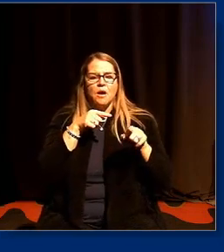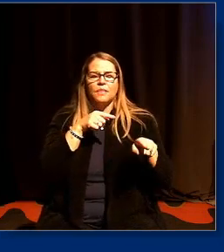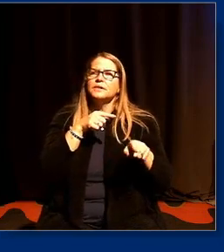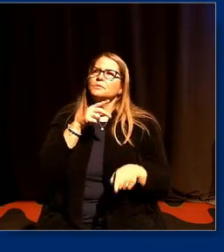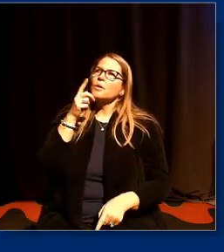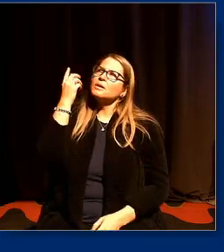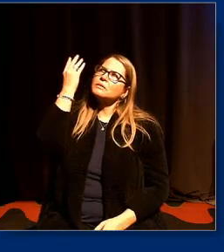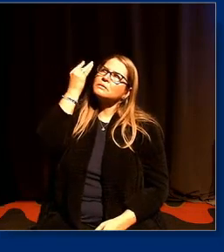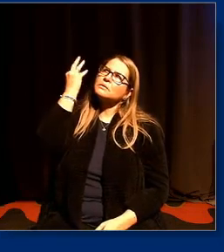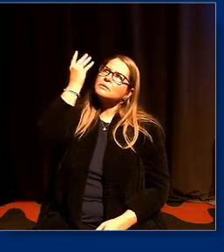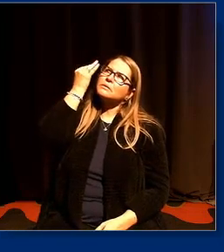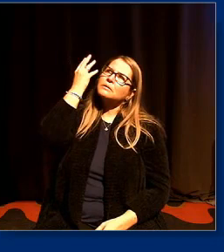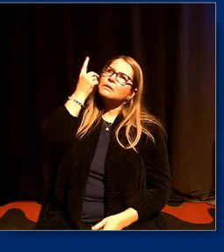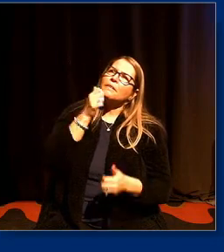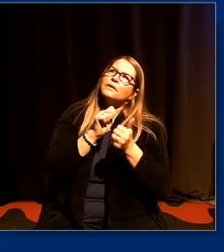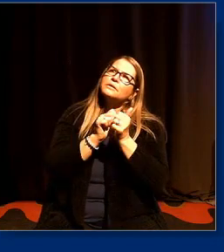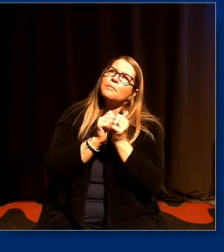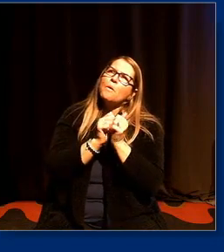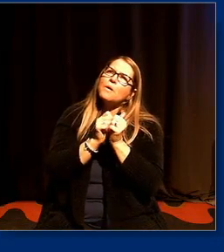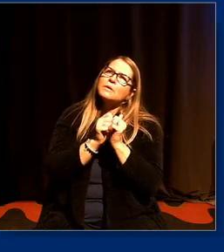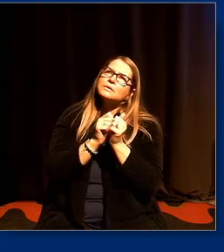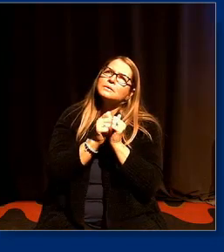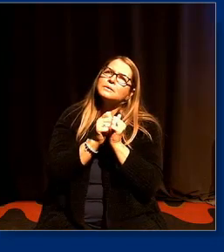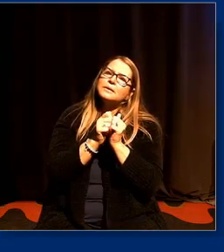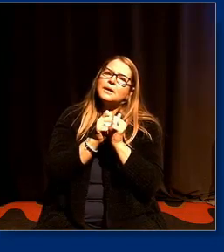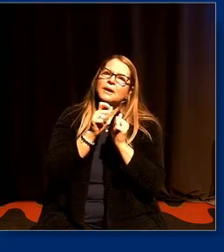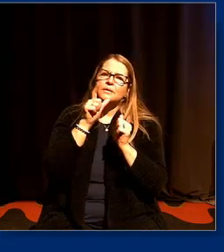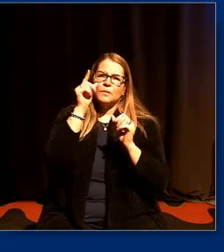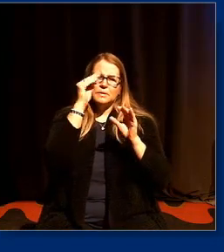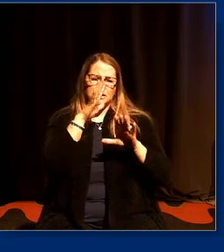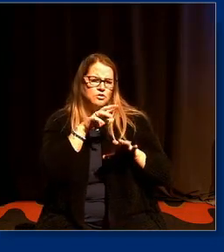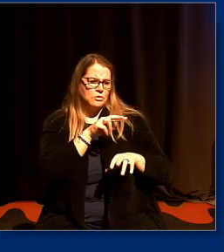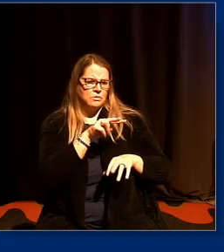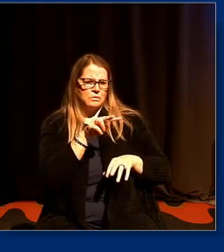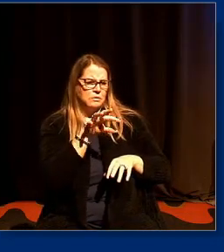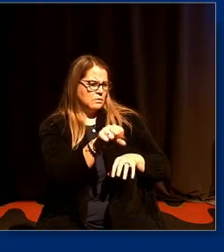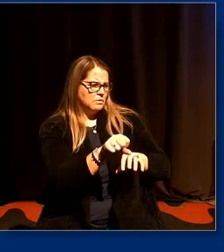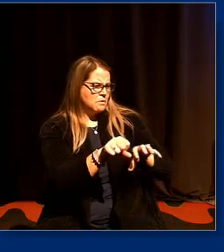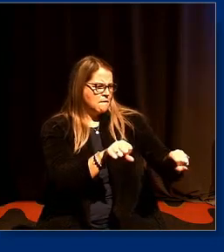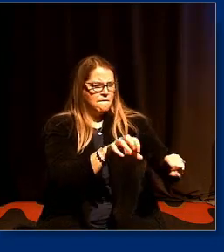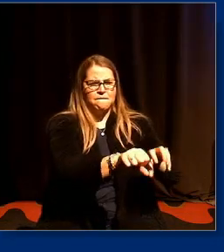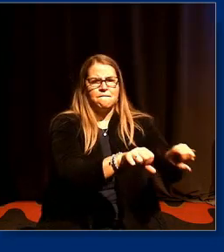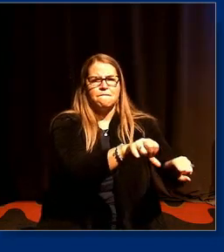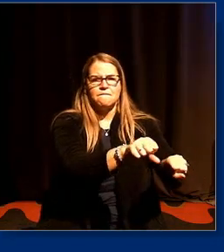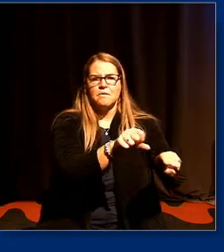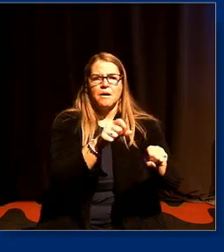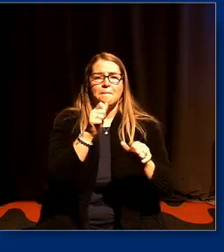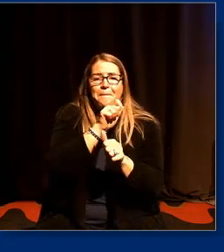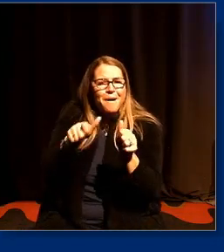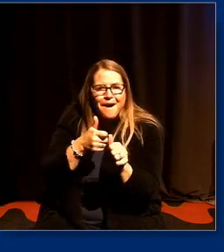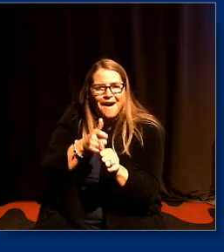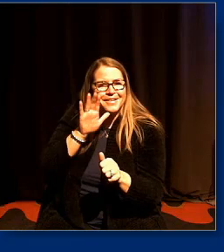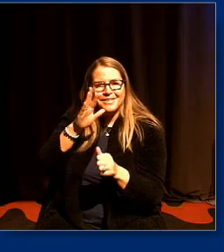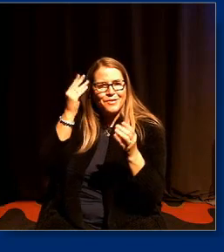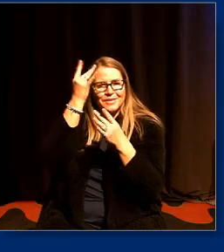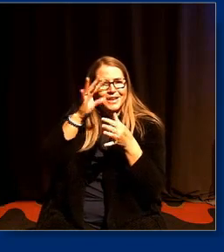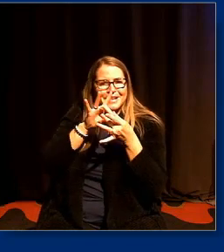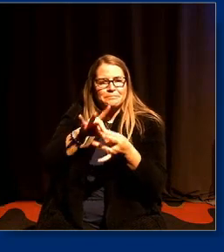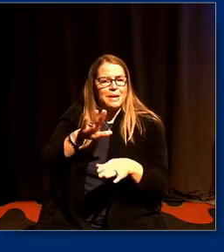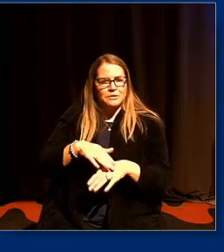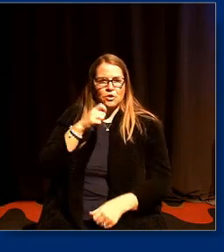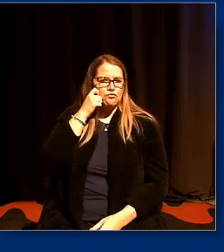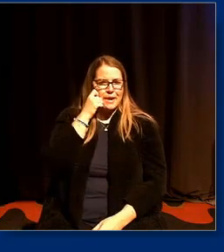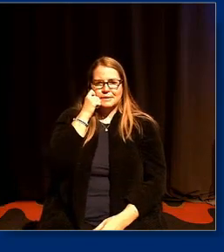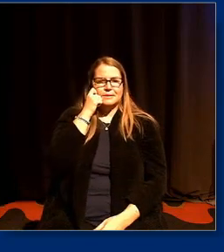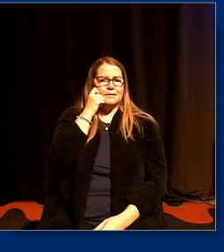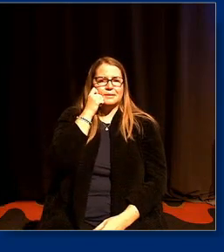about what sports they're playing and all of this stuff is racialized so i always think that's that's